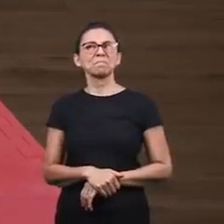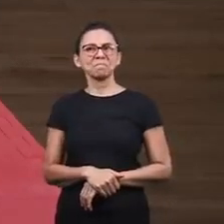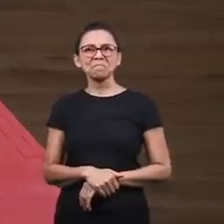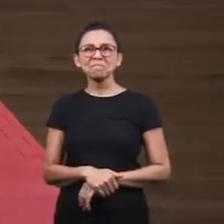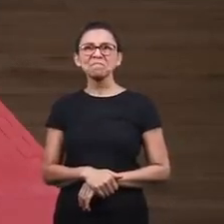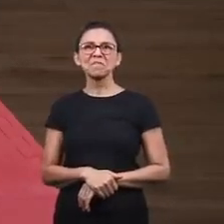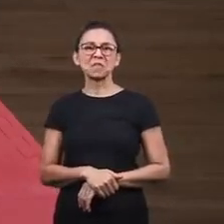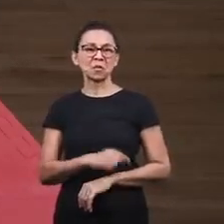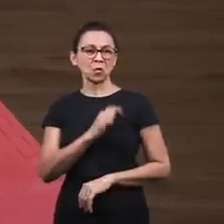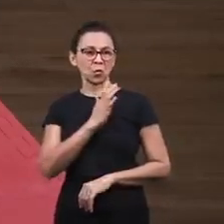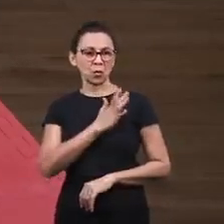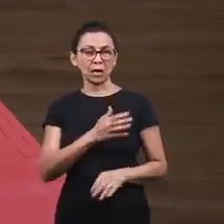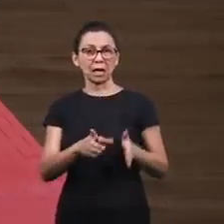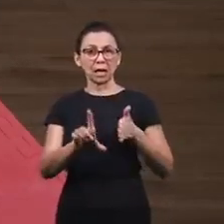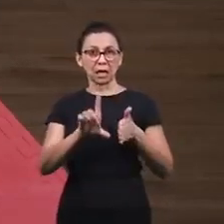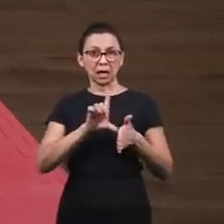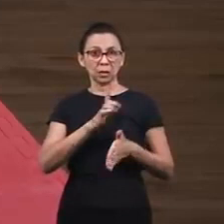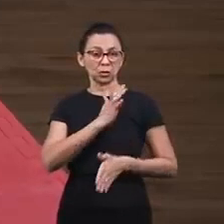disobedience